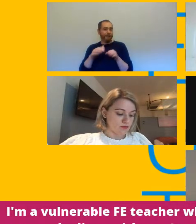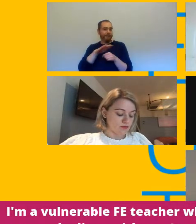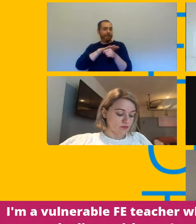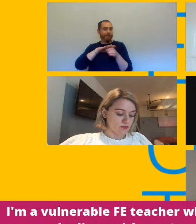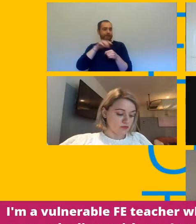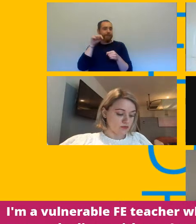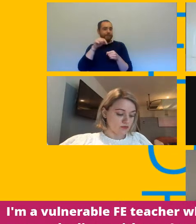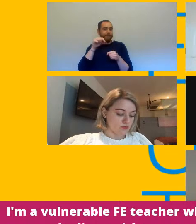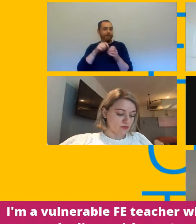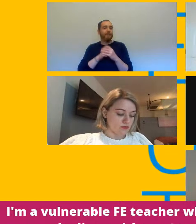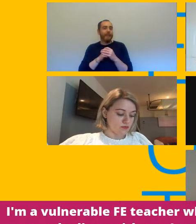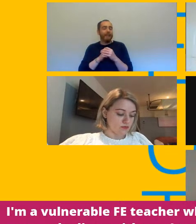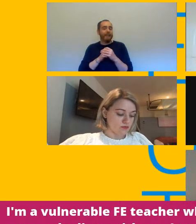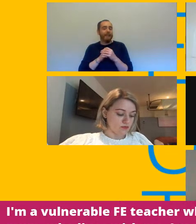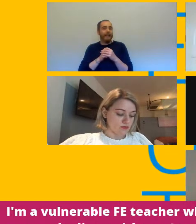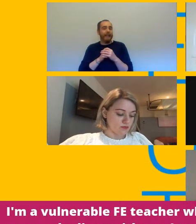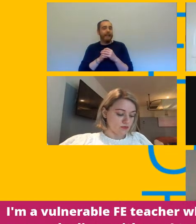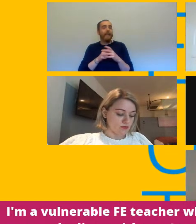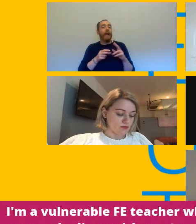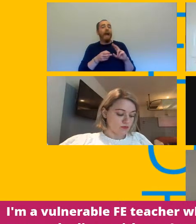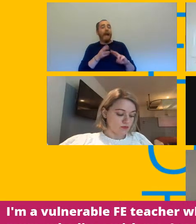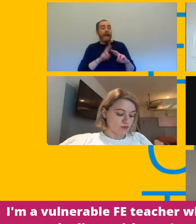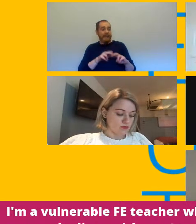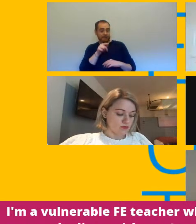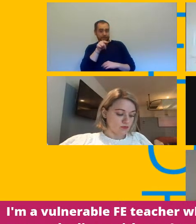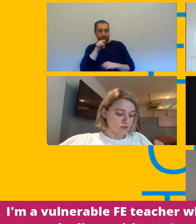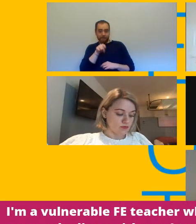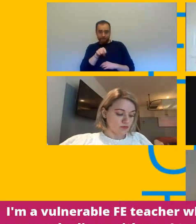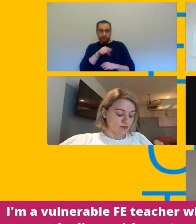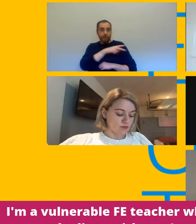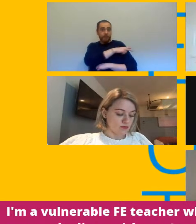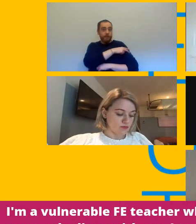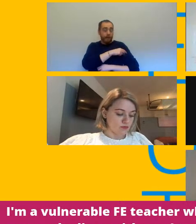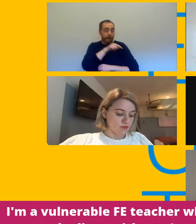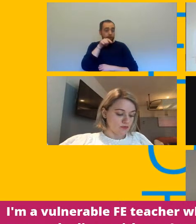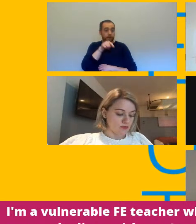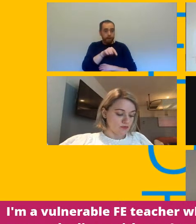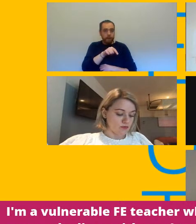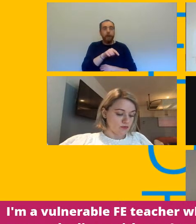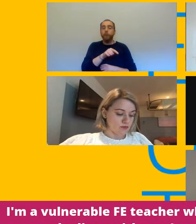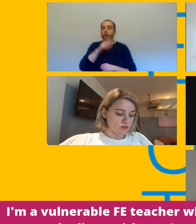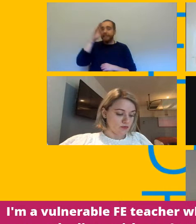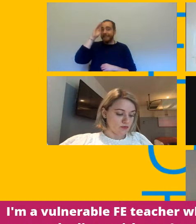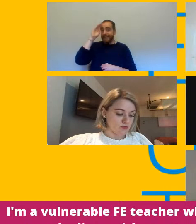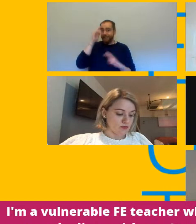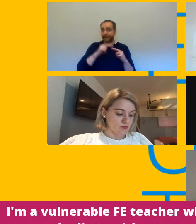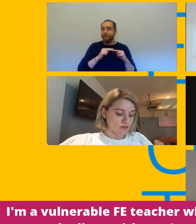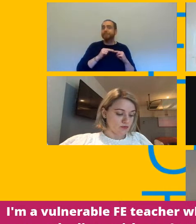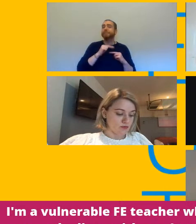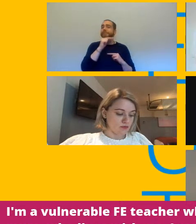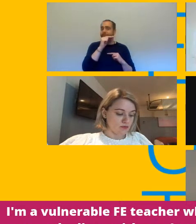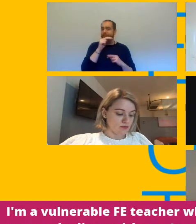seriously in danger or you know transmitting to their loved one etc if they didn't feel the controls were protecting them in the workplace from